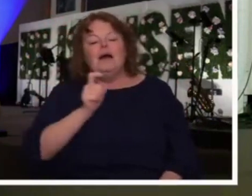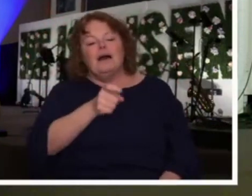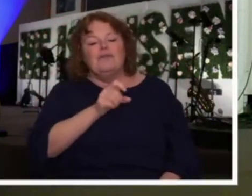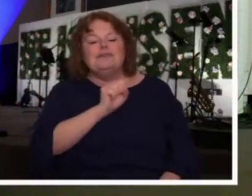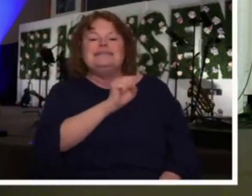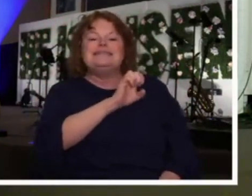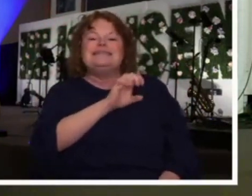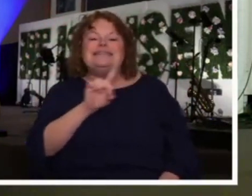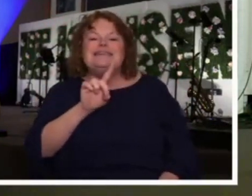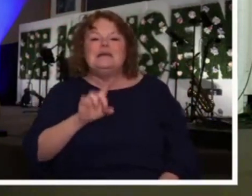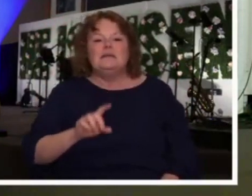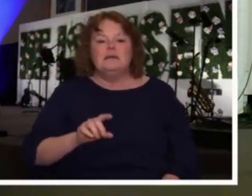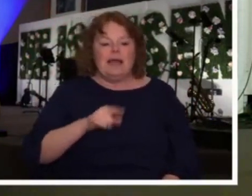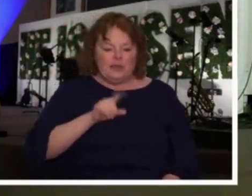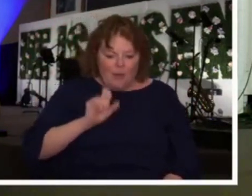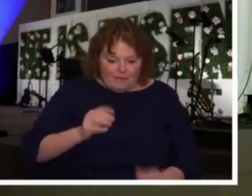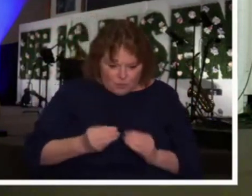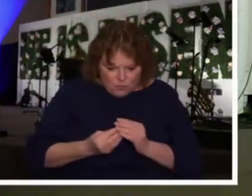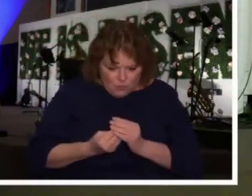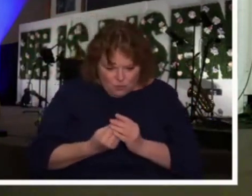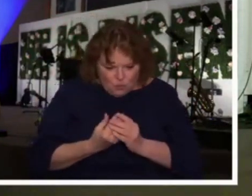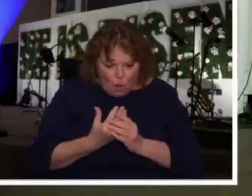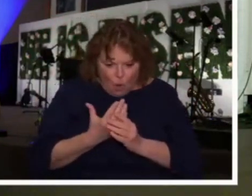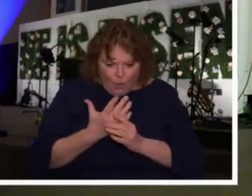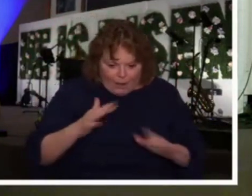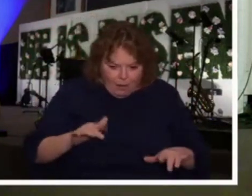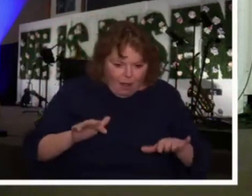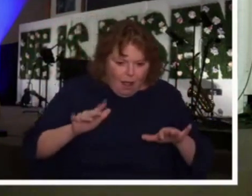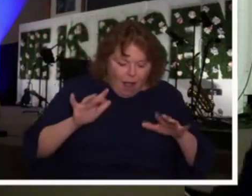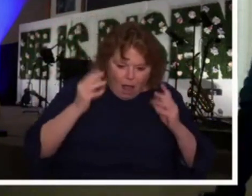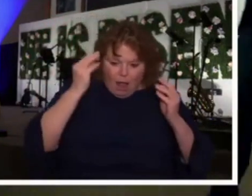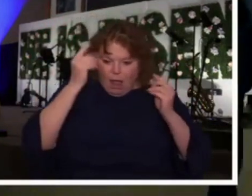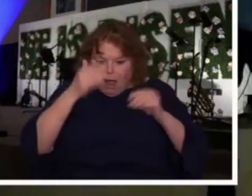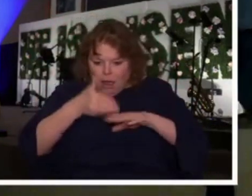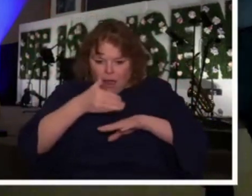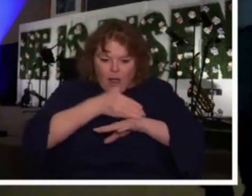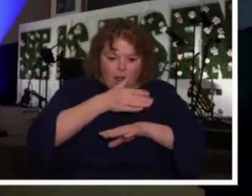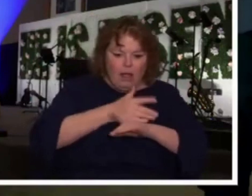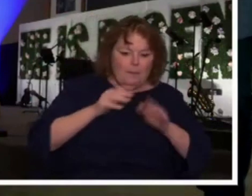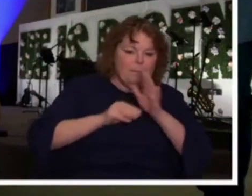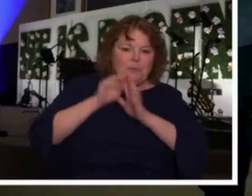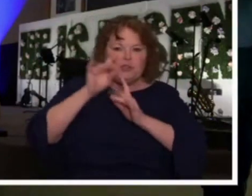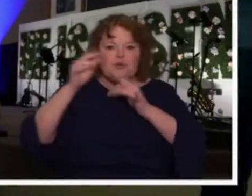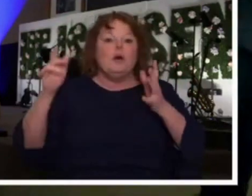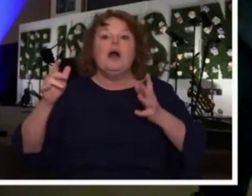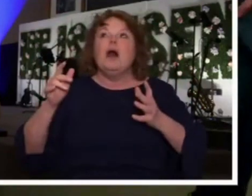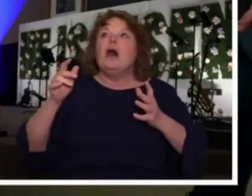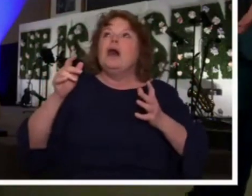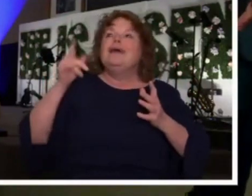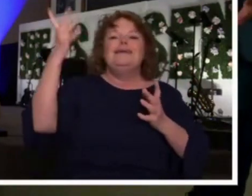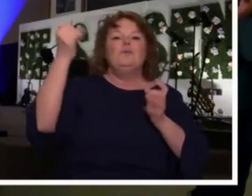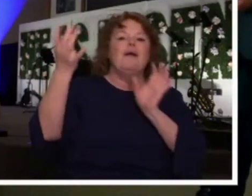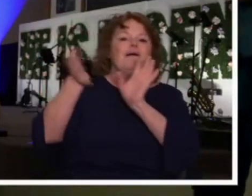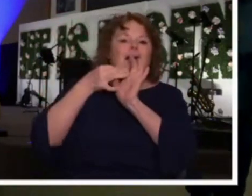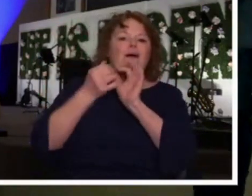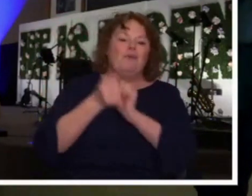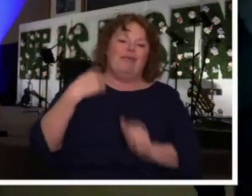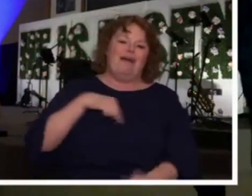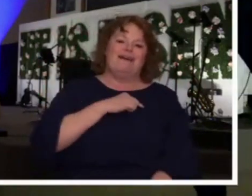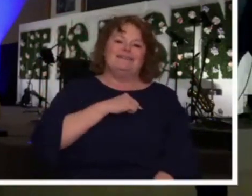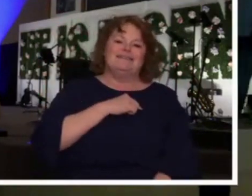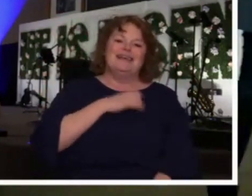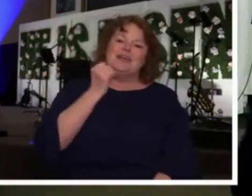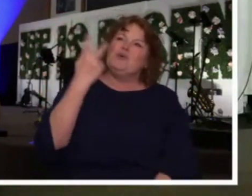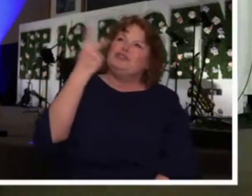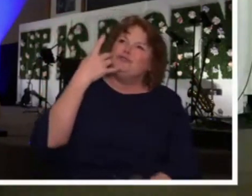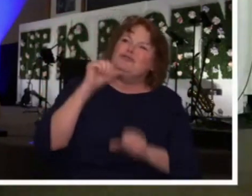the thing that you say and what you do needs to be nurtured. So God gives us His answer in seed form because He wants to partner with us in the way